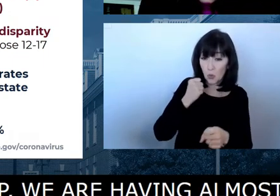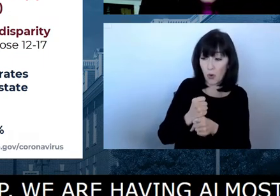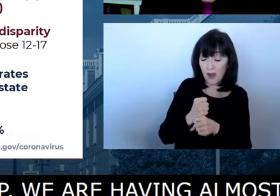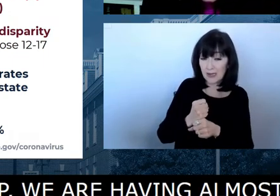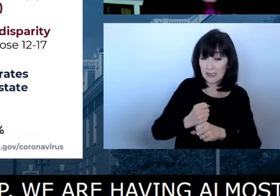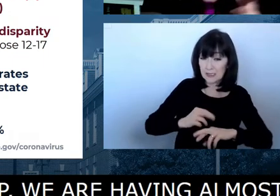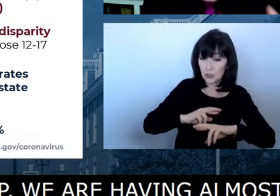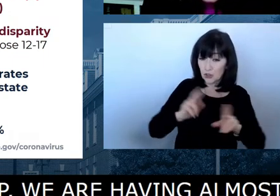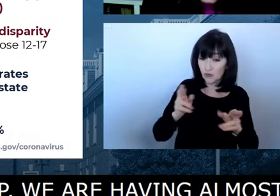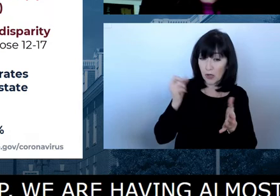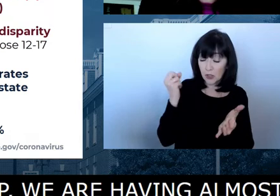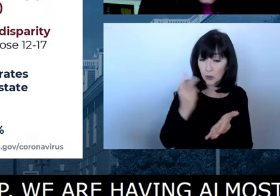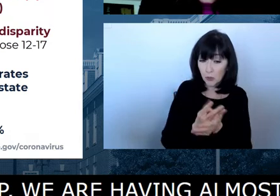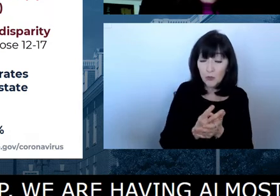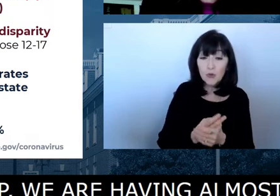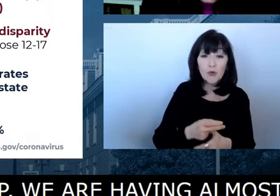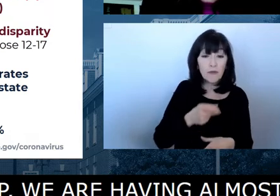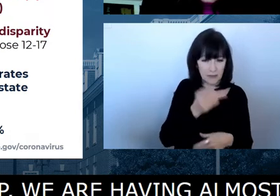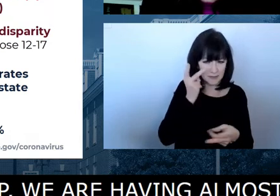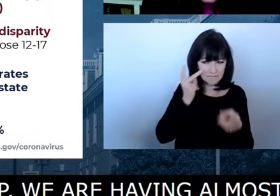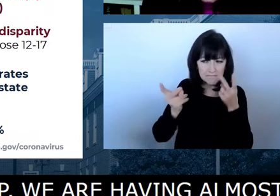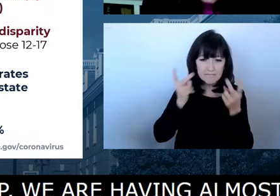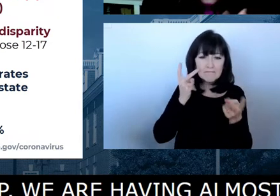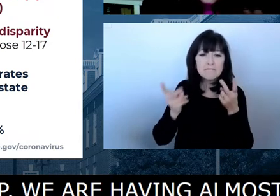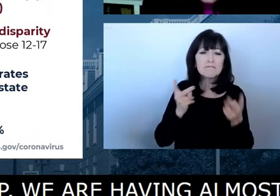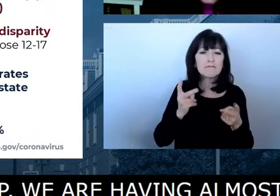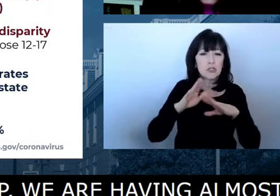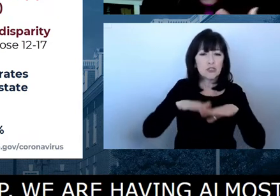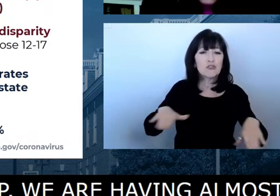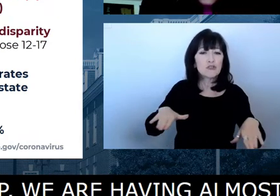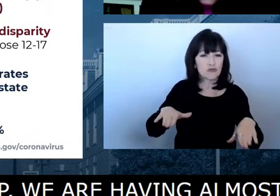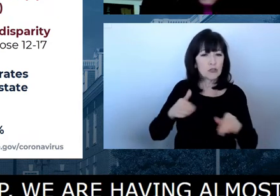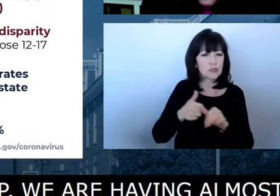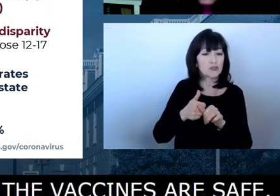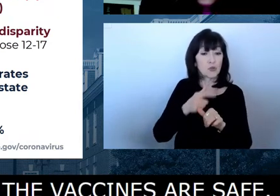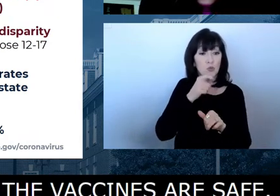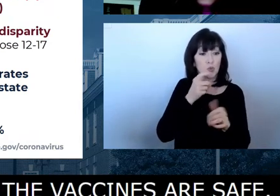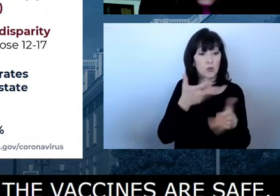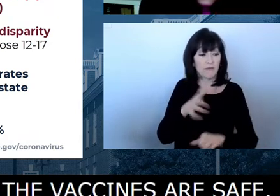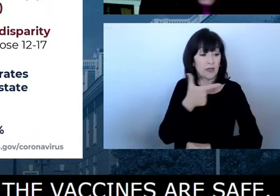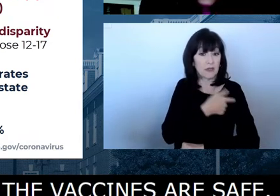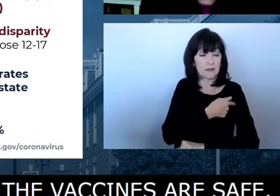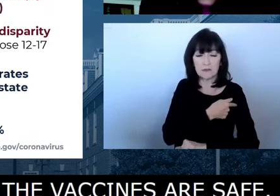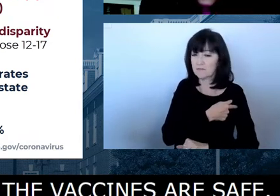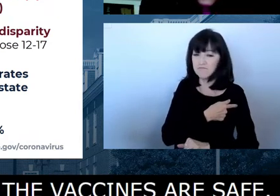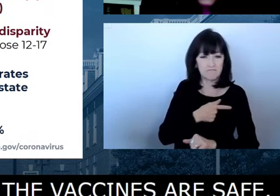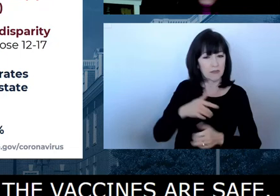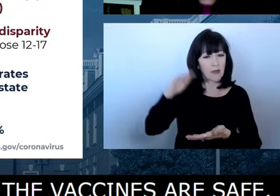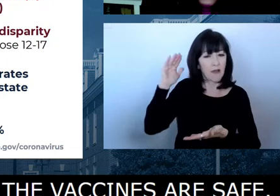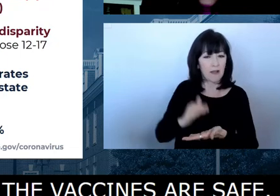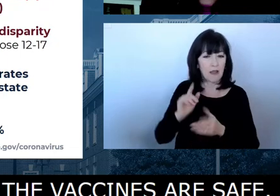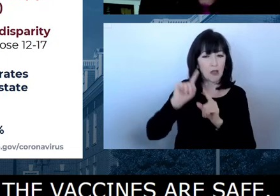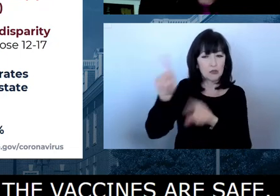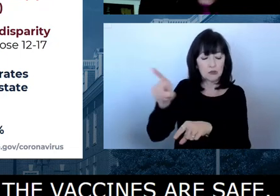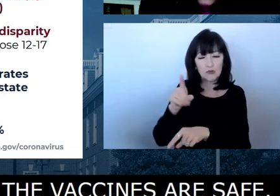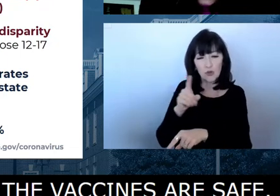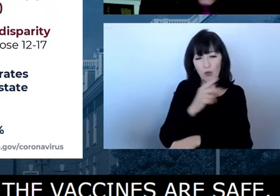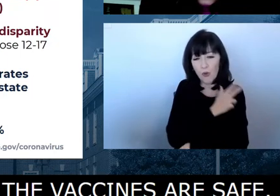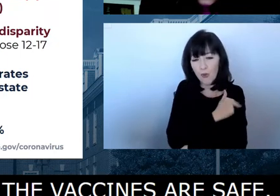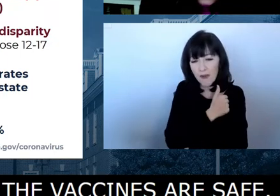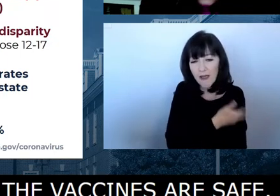kids out of the hospital. They've kept kids from getting seriously ill. So again, we continue to urge parents and caregivers to please